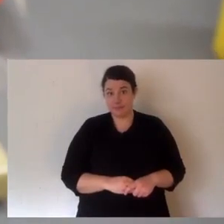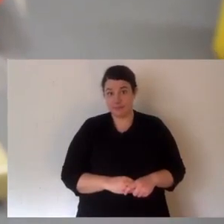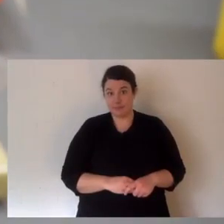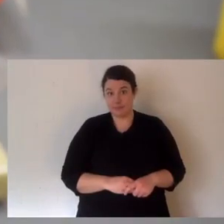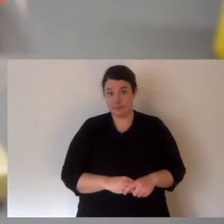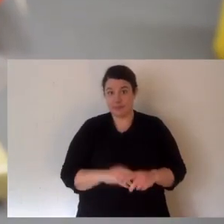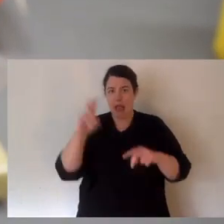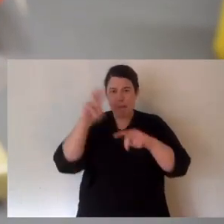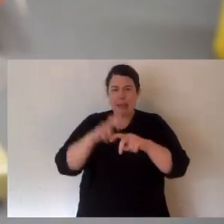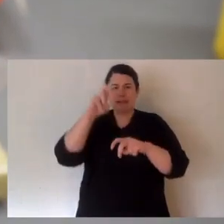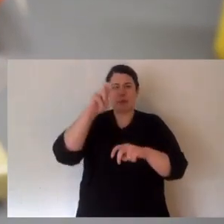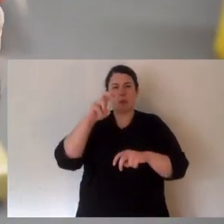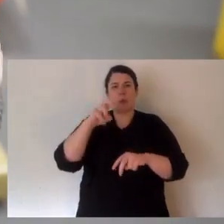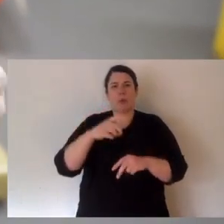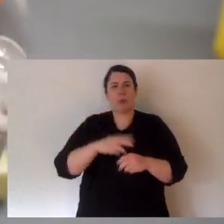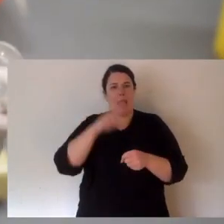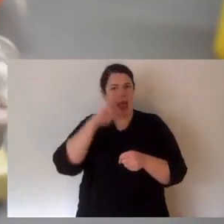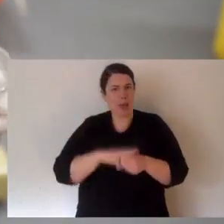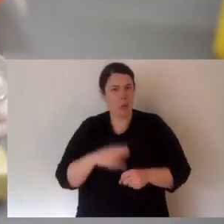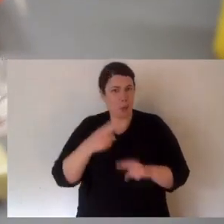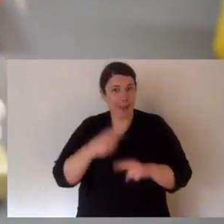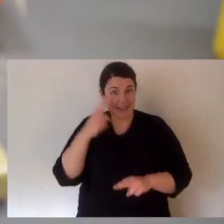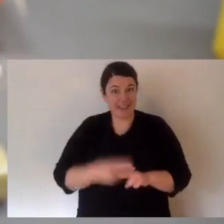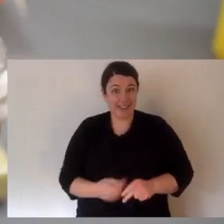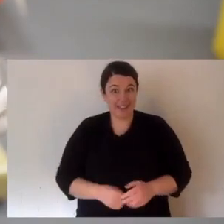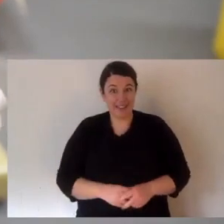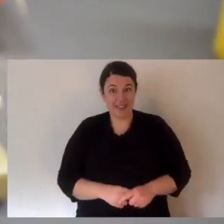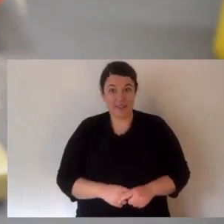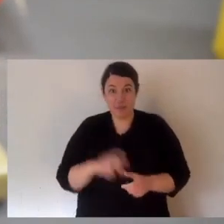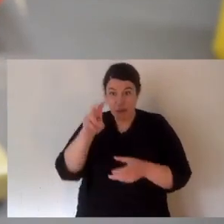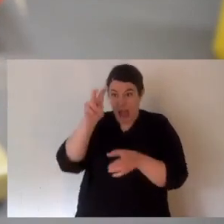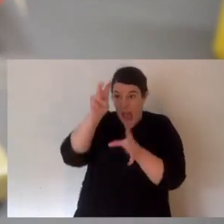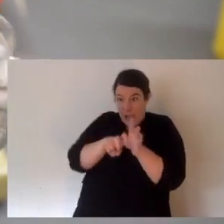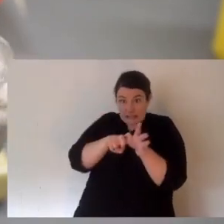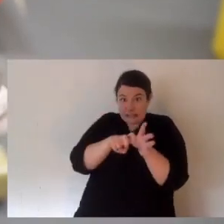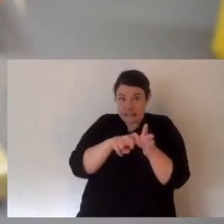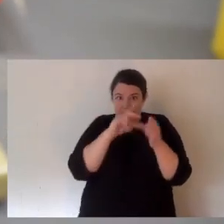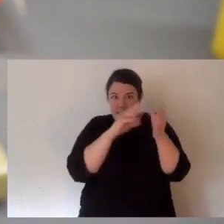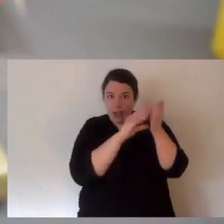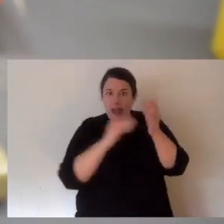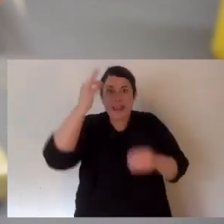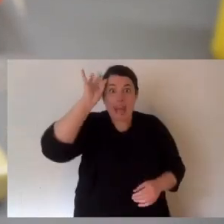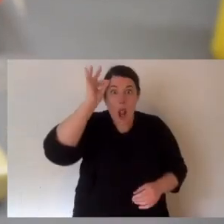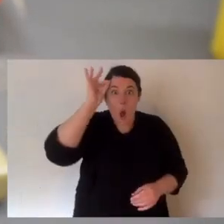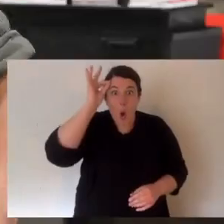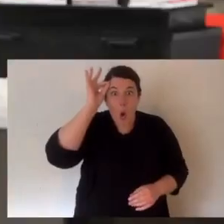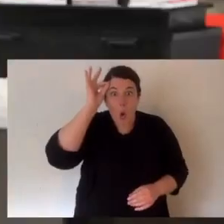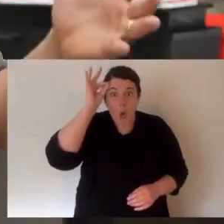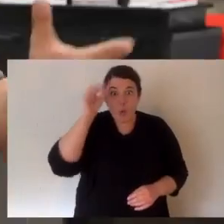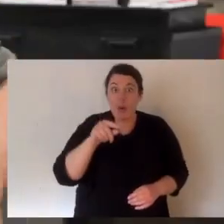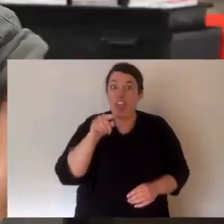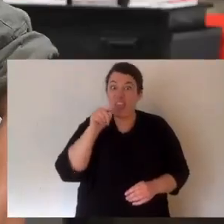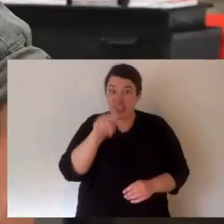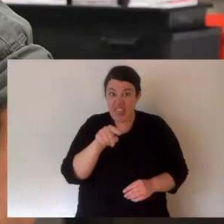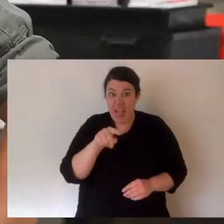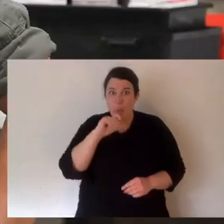That's happened. It's finished. Now I put it back in its cage and in about an hour, I give it some food, a big juicy mouse. Well,